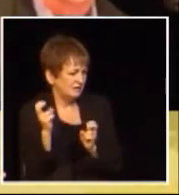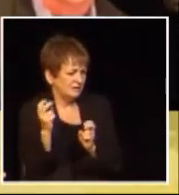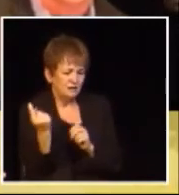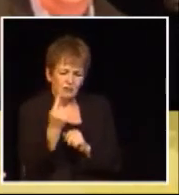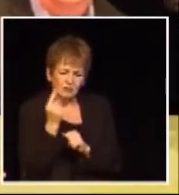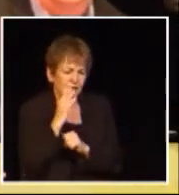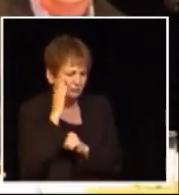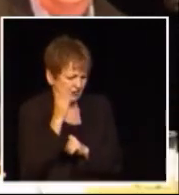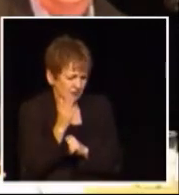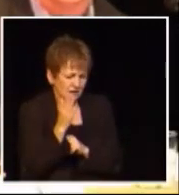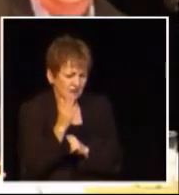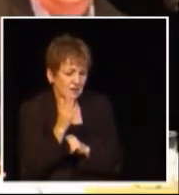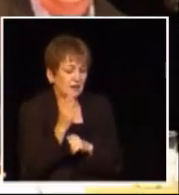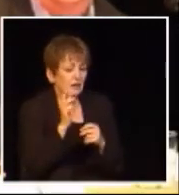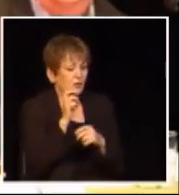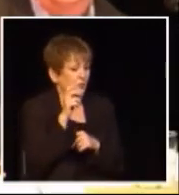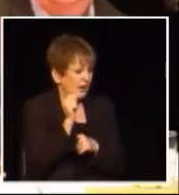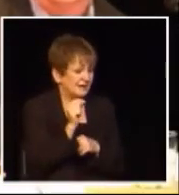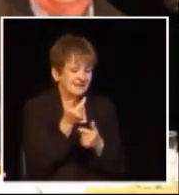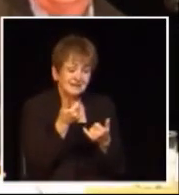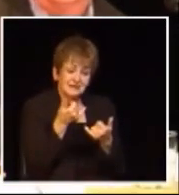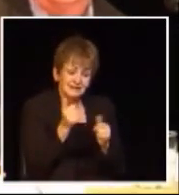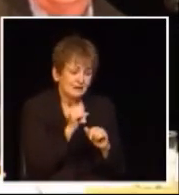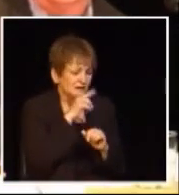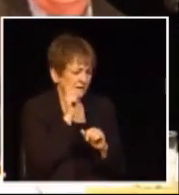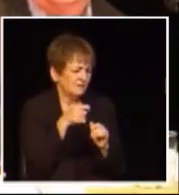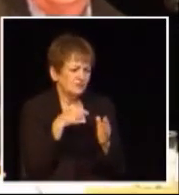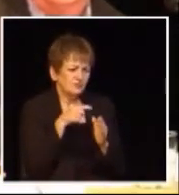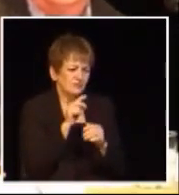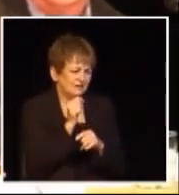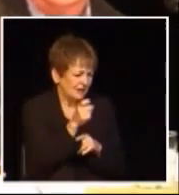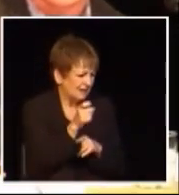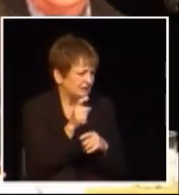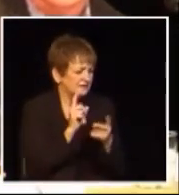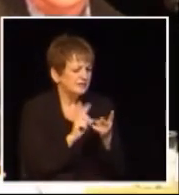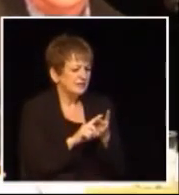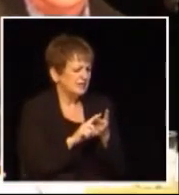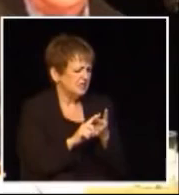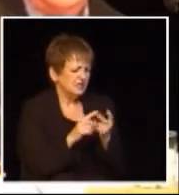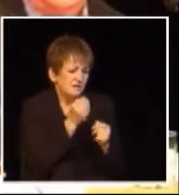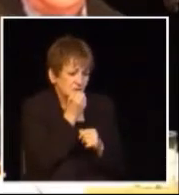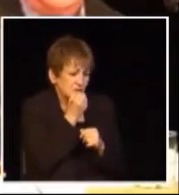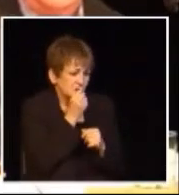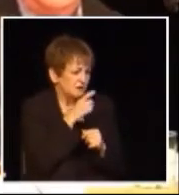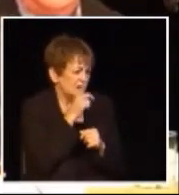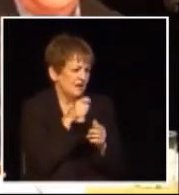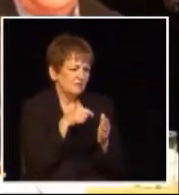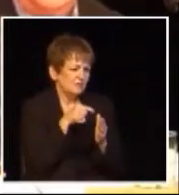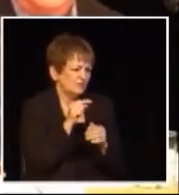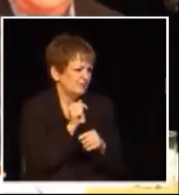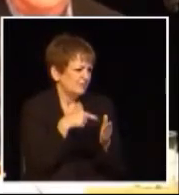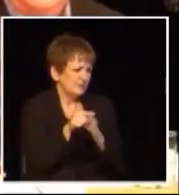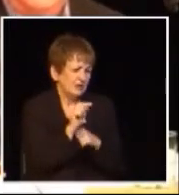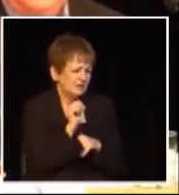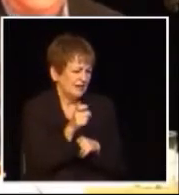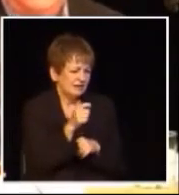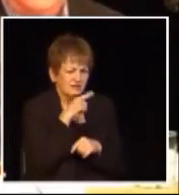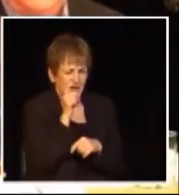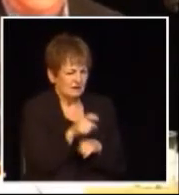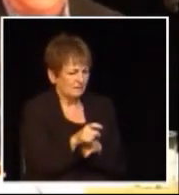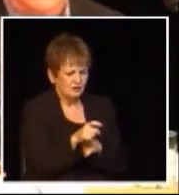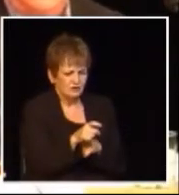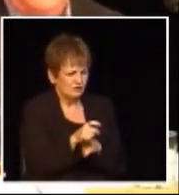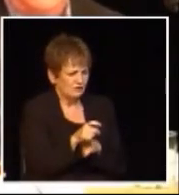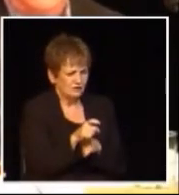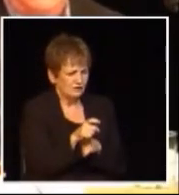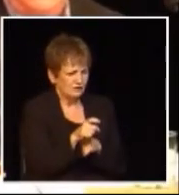tax they always have food is still exempt rent is still exempt all the basic things that you need in the lower income brackets are not